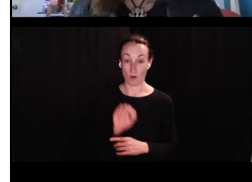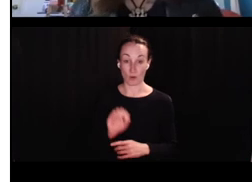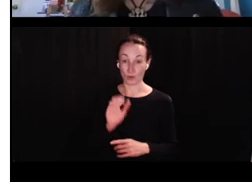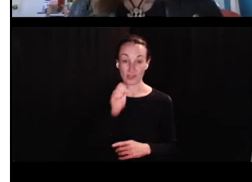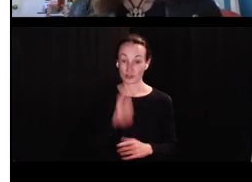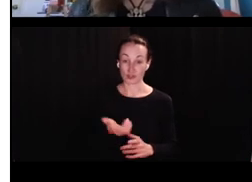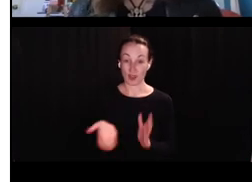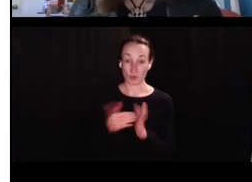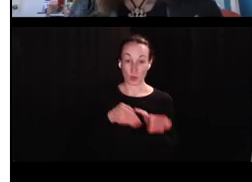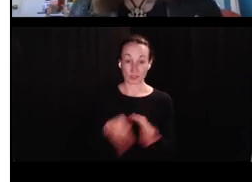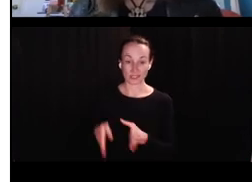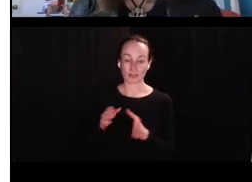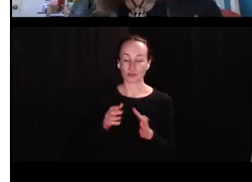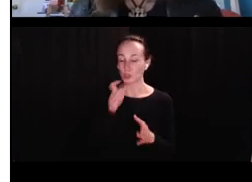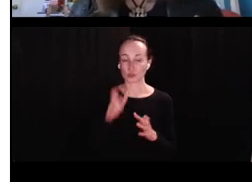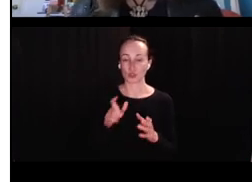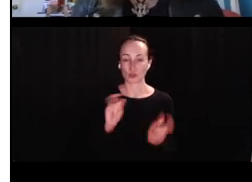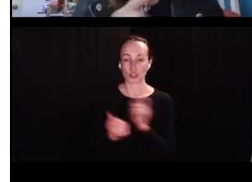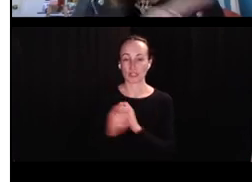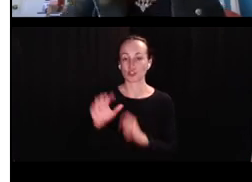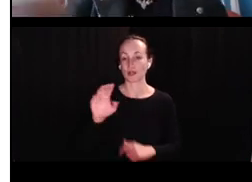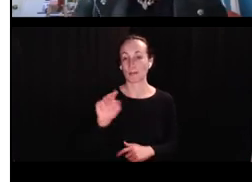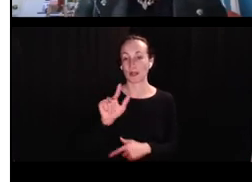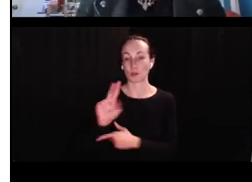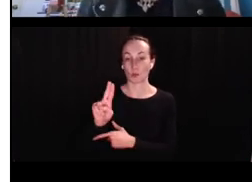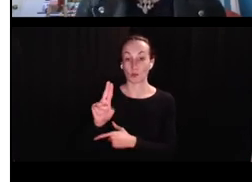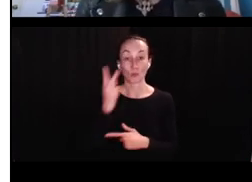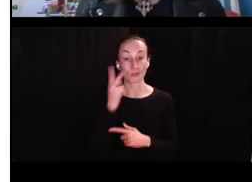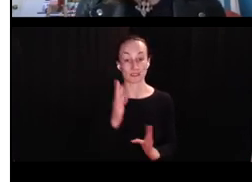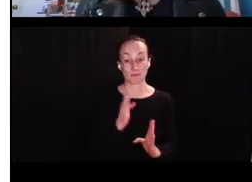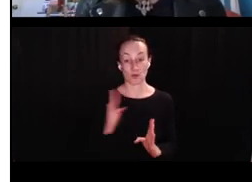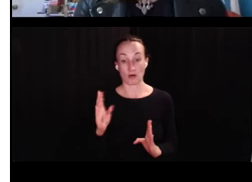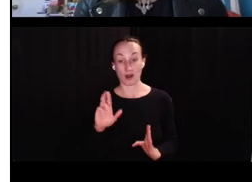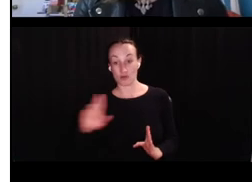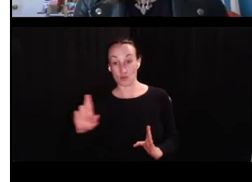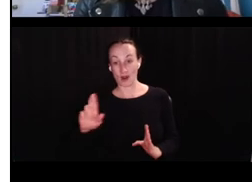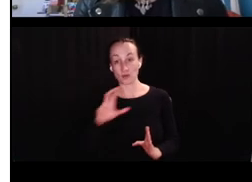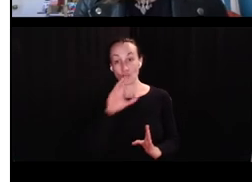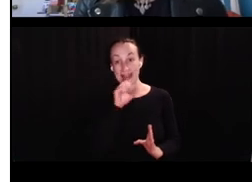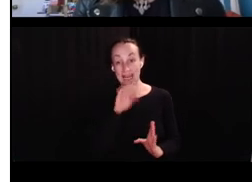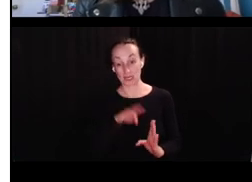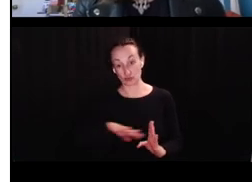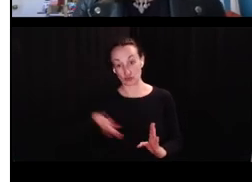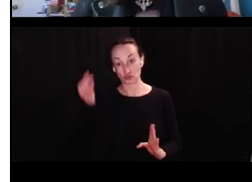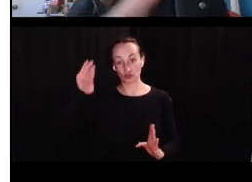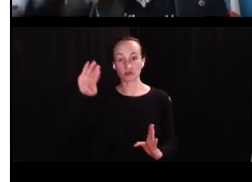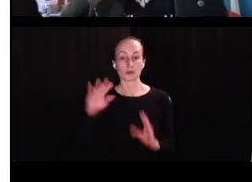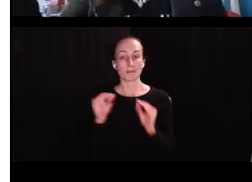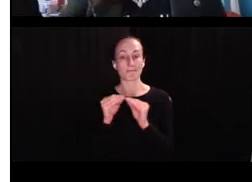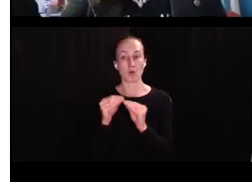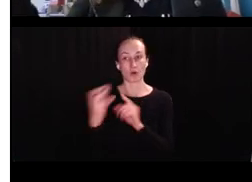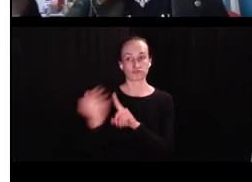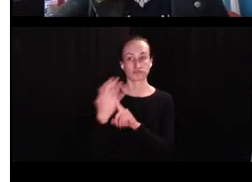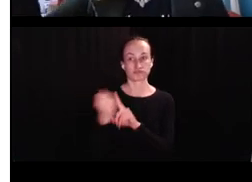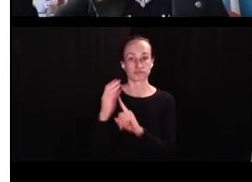ton on the zero. There's no over-regulization across mean length of utterance. Um, we see it more on the